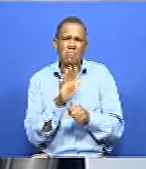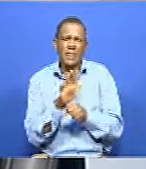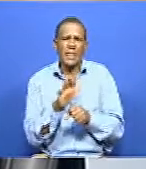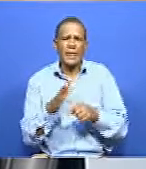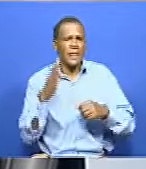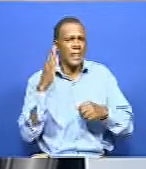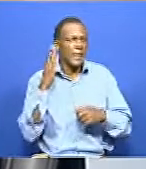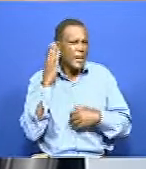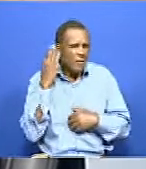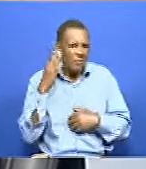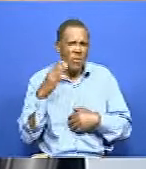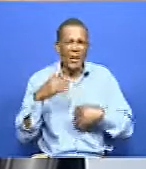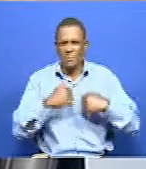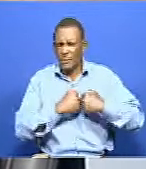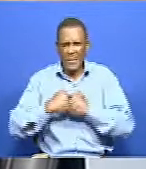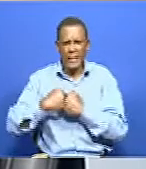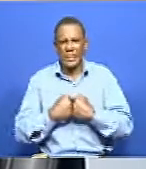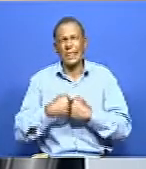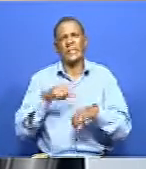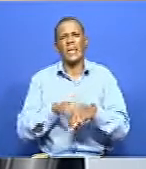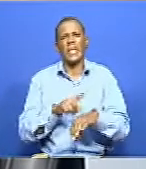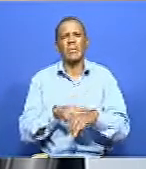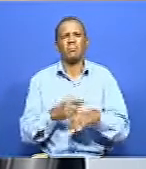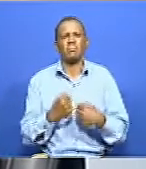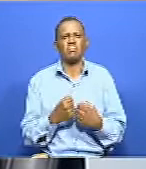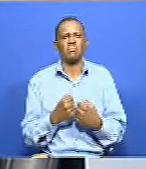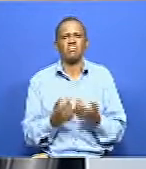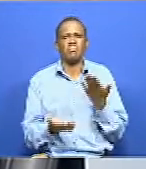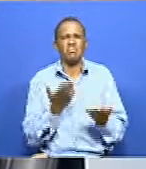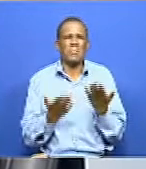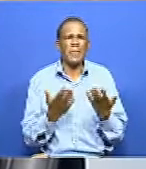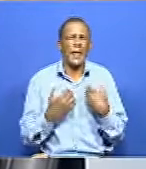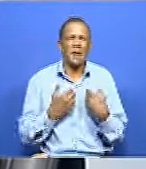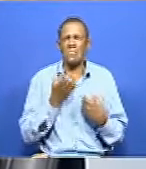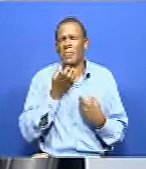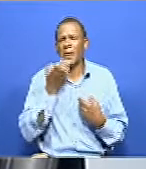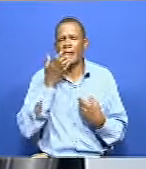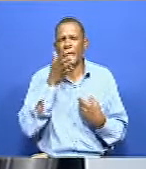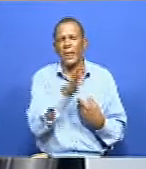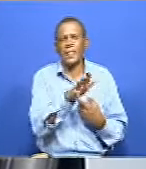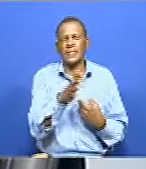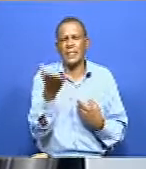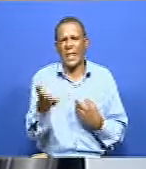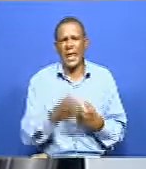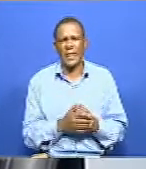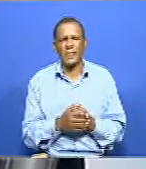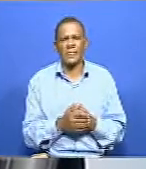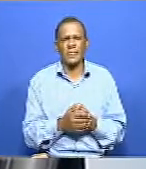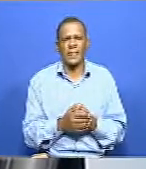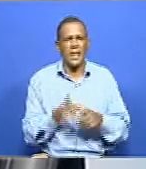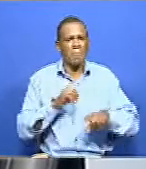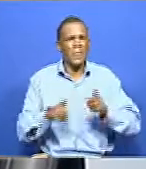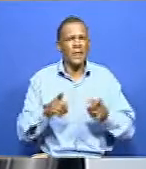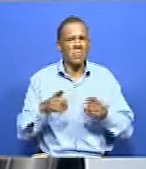of, you know, like you're this unwanted, a curse and all that. But now we are coming again to an era of, people are really getting to